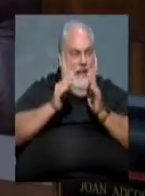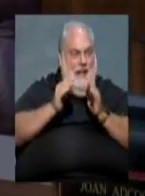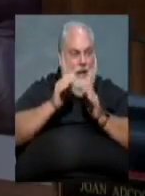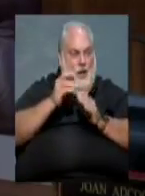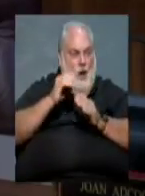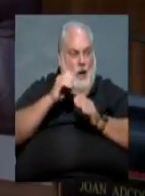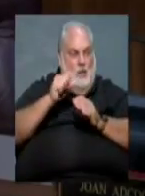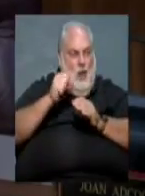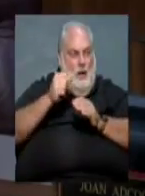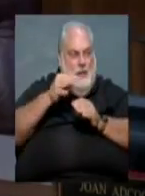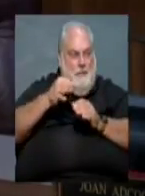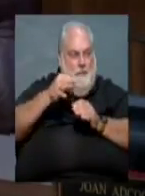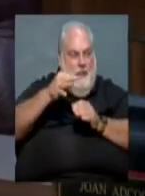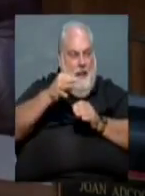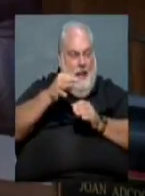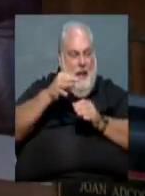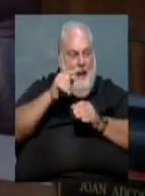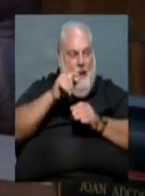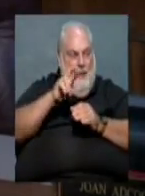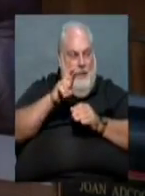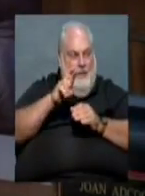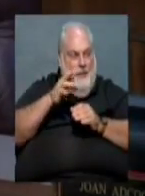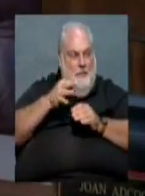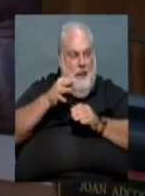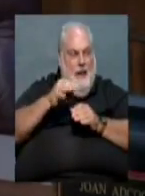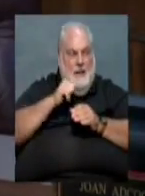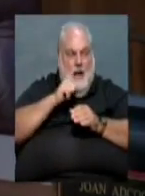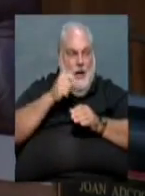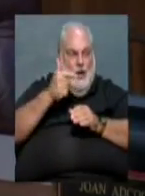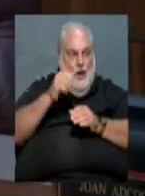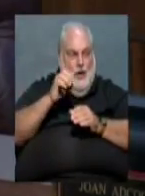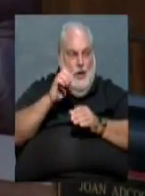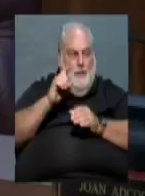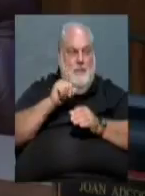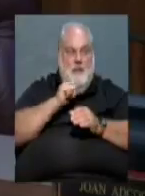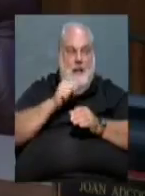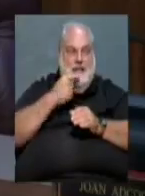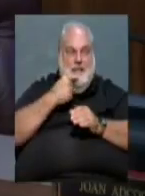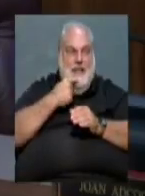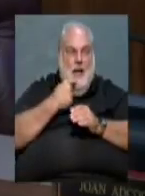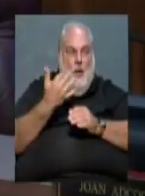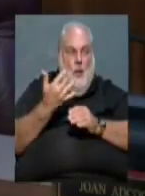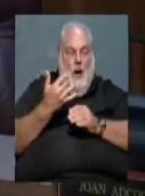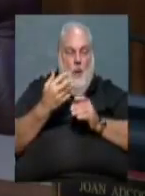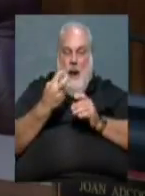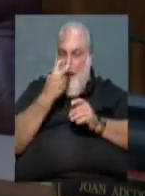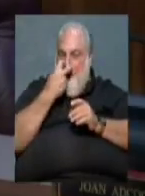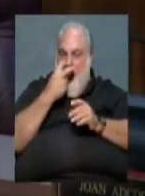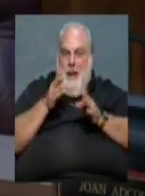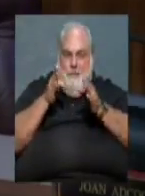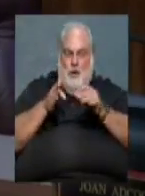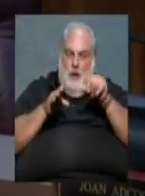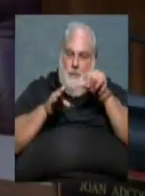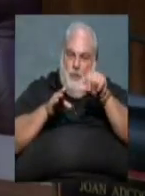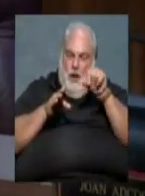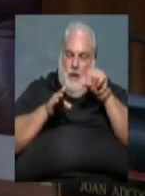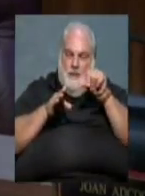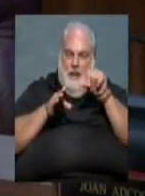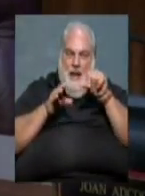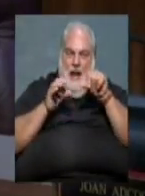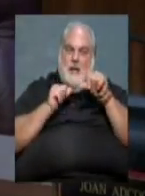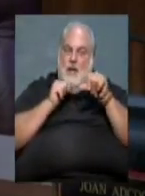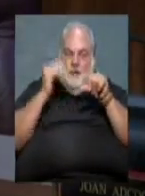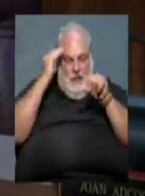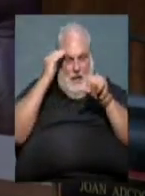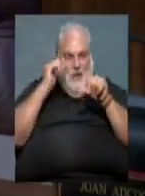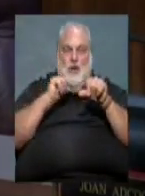crosswalkers, buttons, and Little Rock. The little buttons are not good because they do not say wait. When a blind person pushes them and knows not